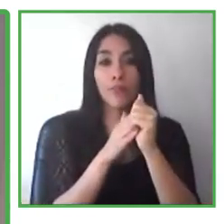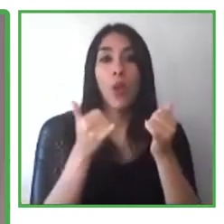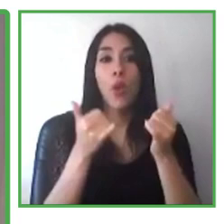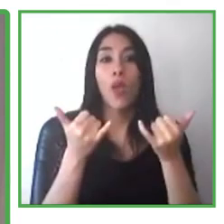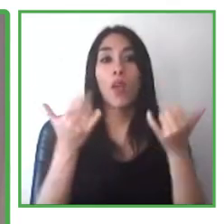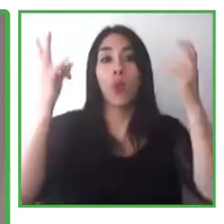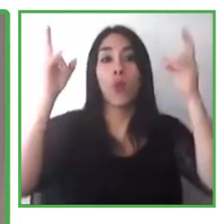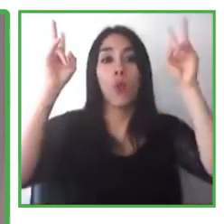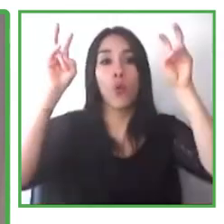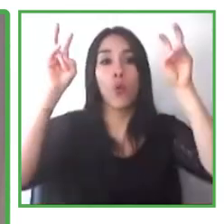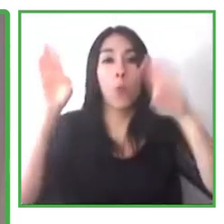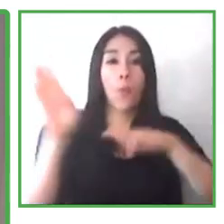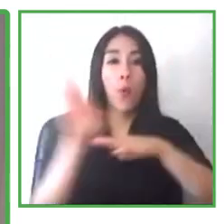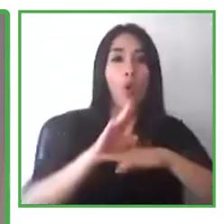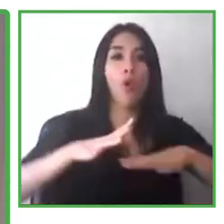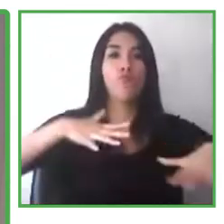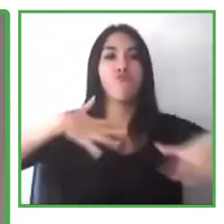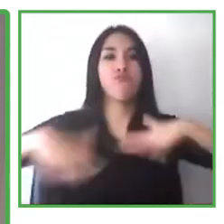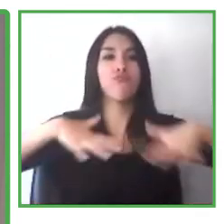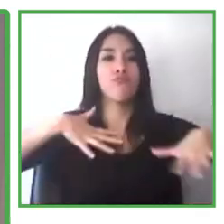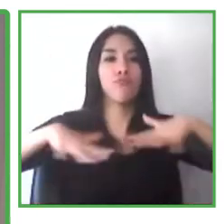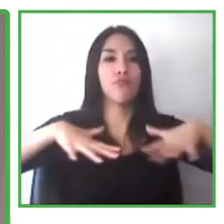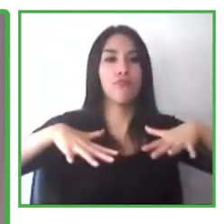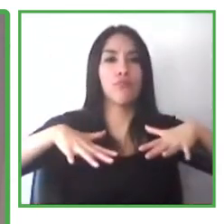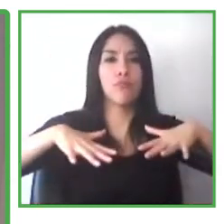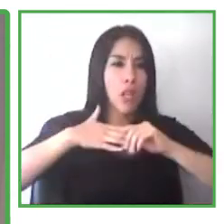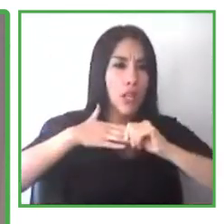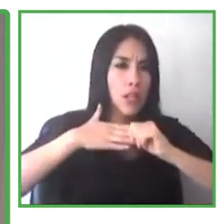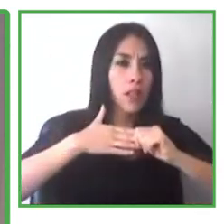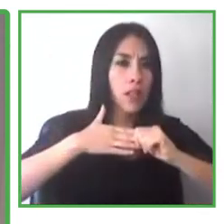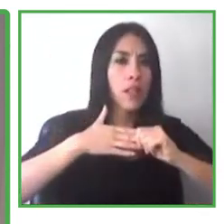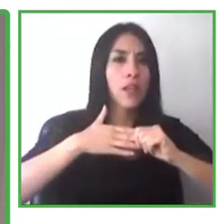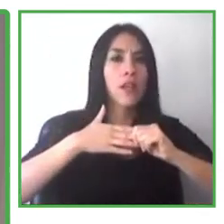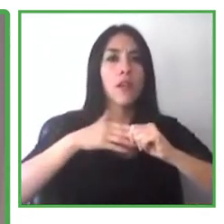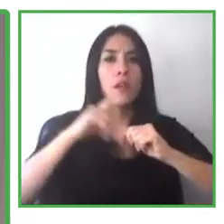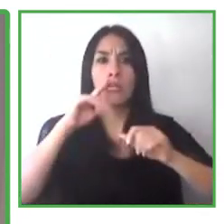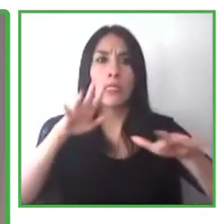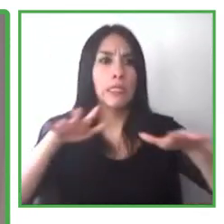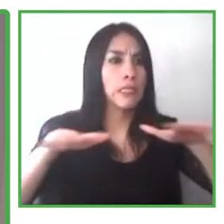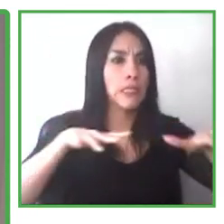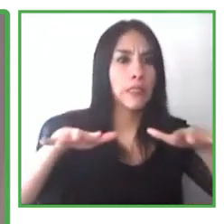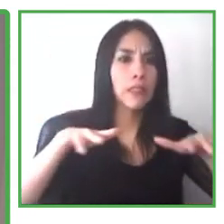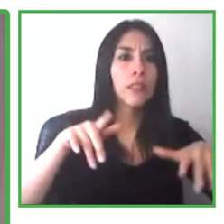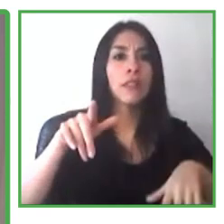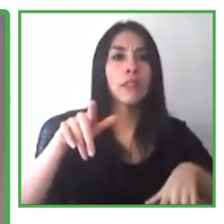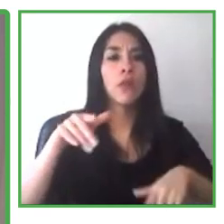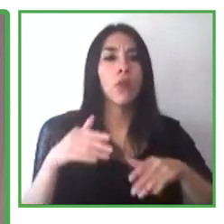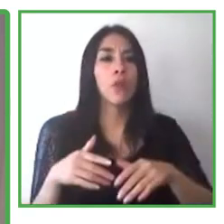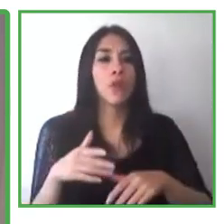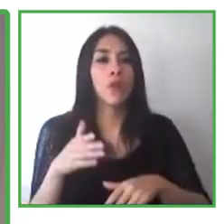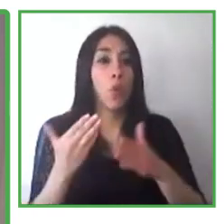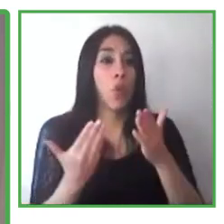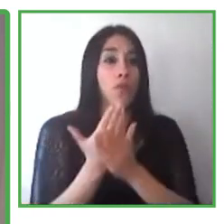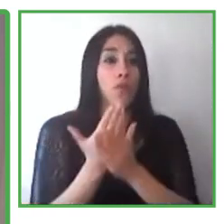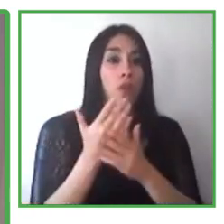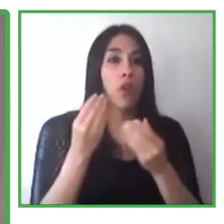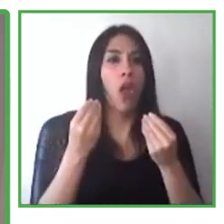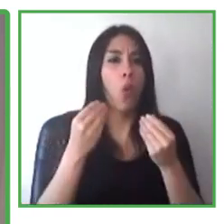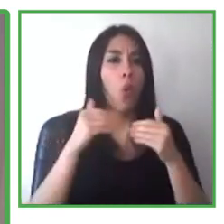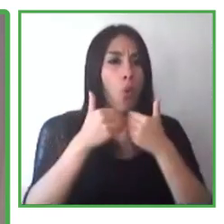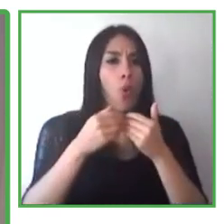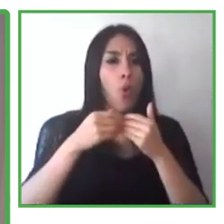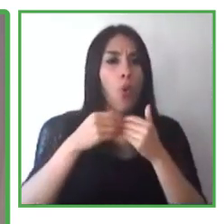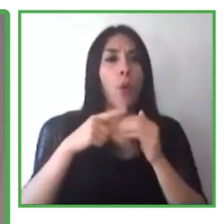He started as an information officer for governmental programs in Europe. He's moved into other programs where he